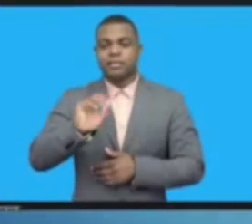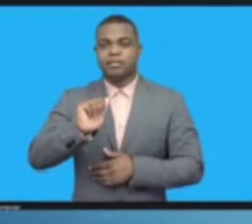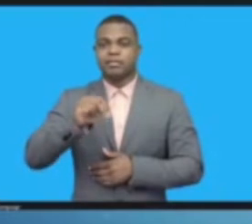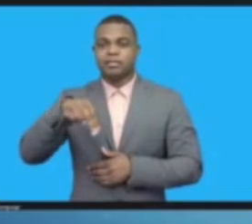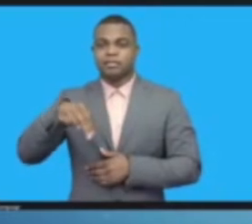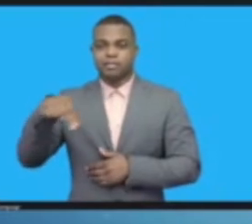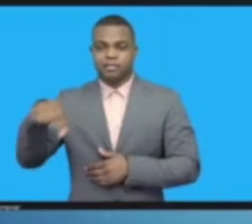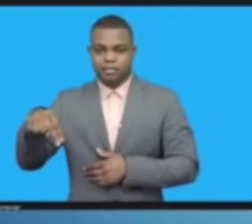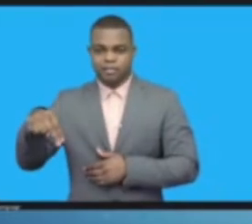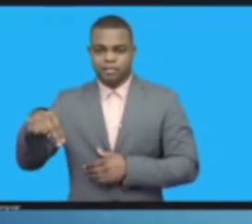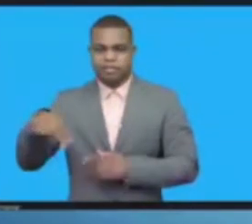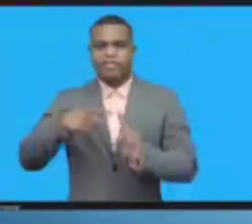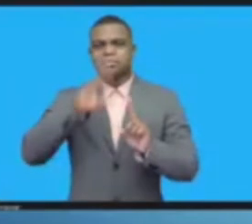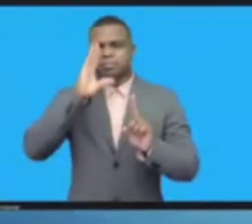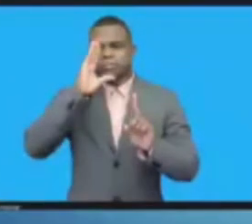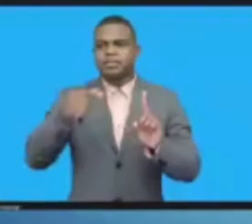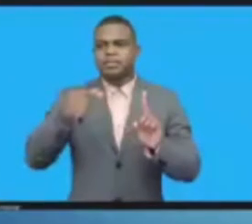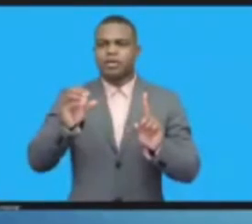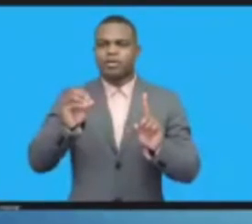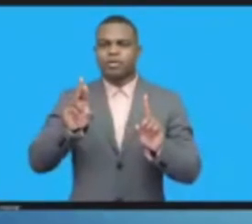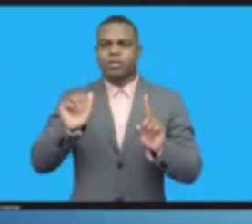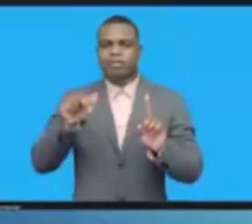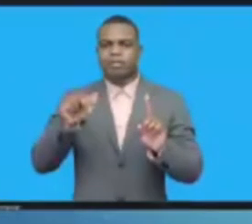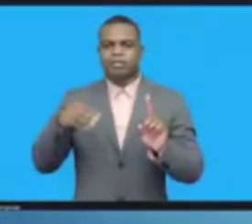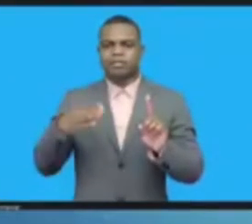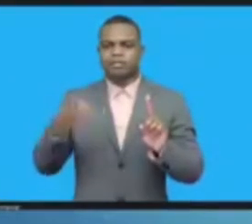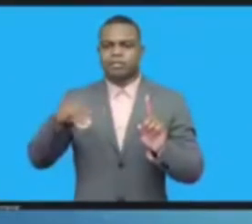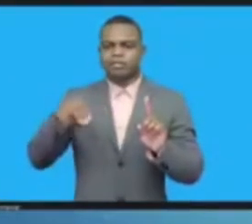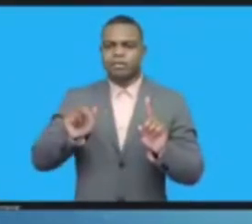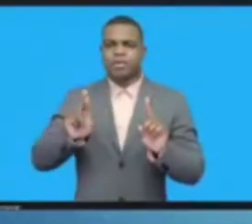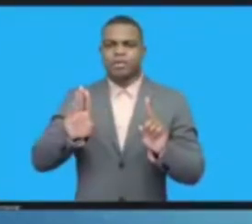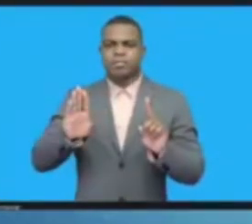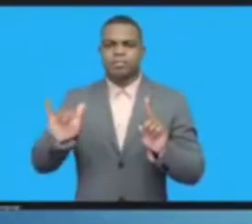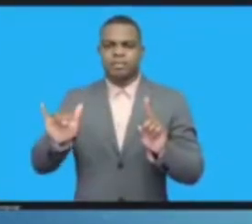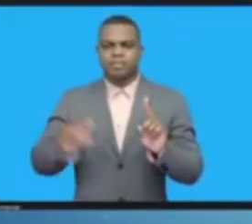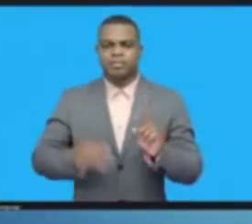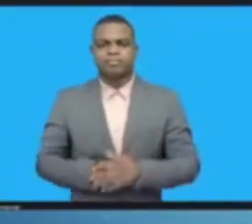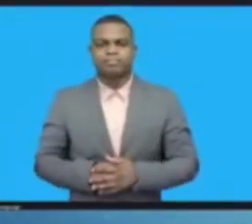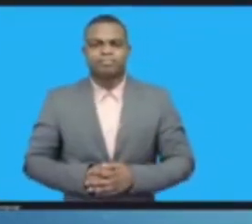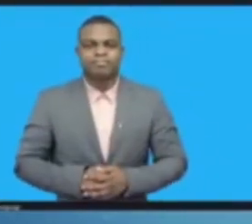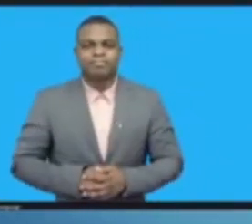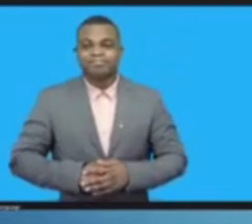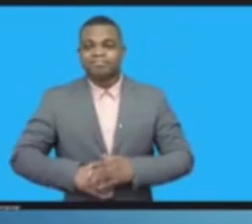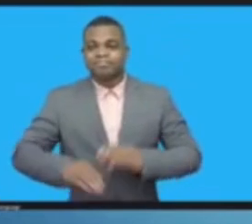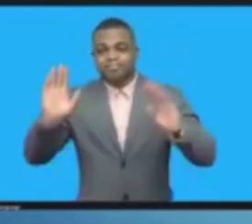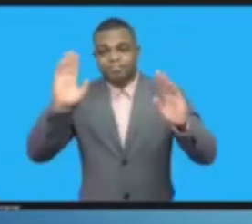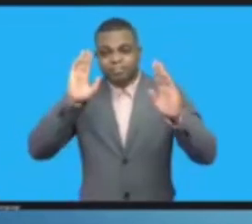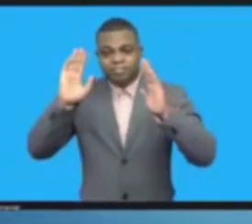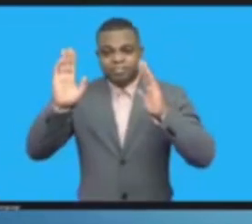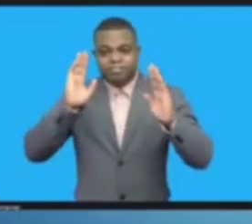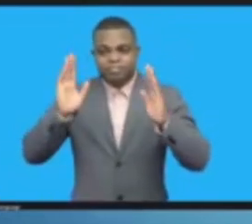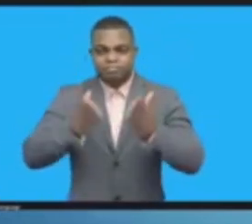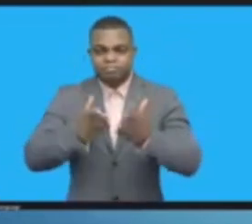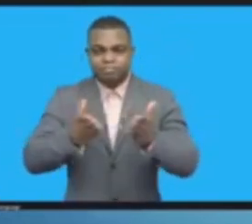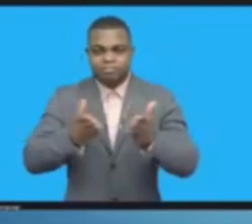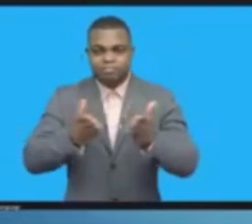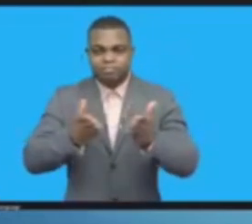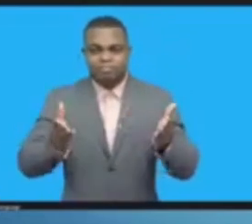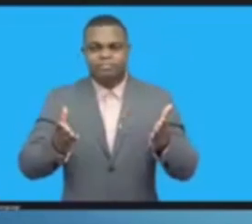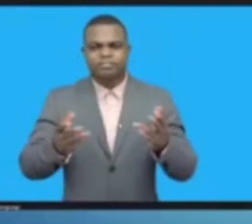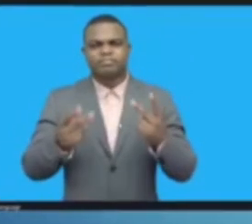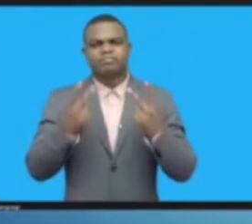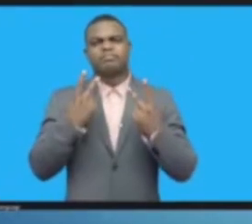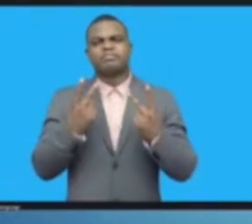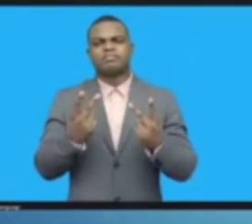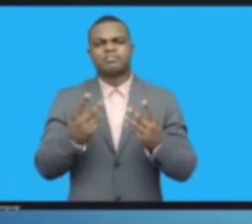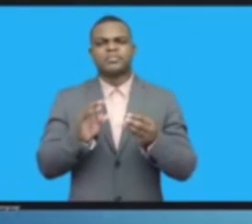Hello everybody. It's a problem to be one of the last distinguished speakers, not being that distinguished. So I thought I was going to do it and actually listen